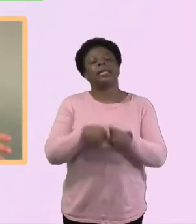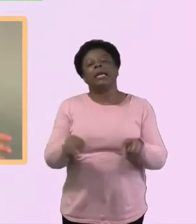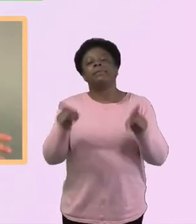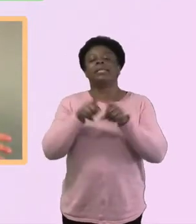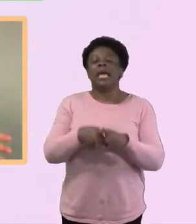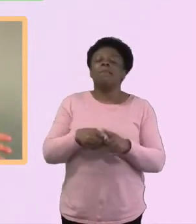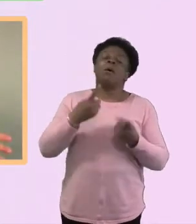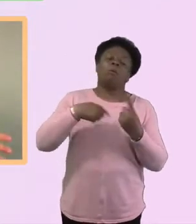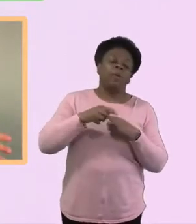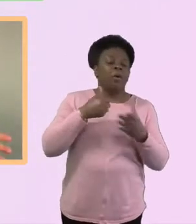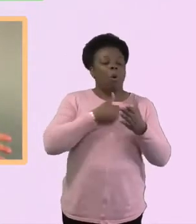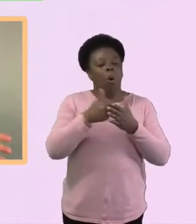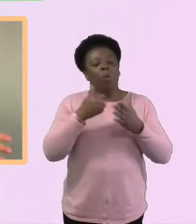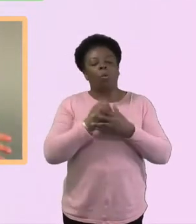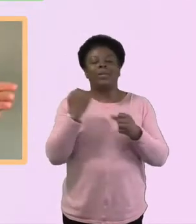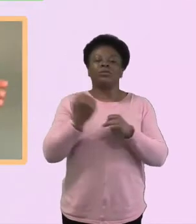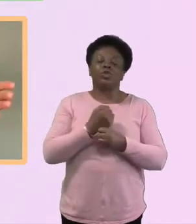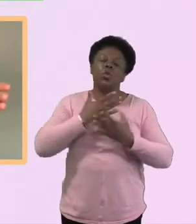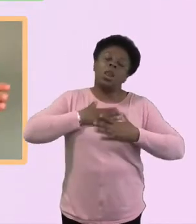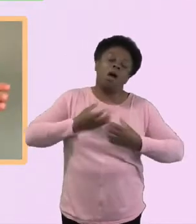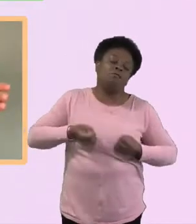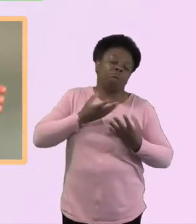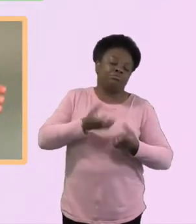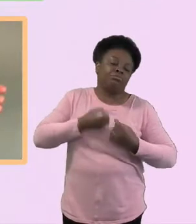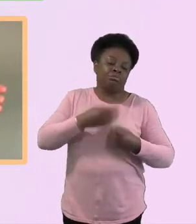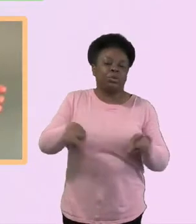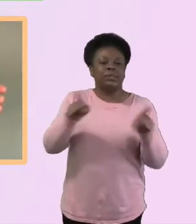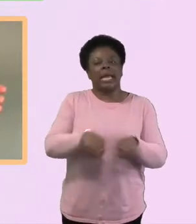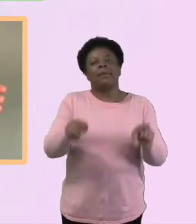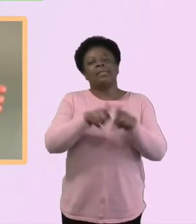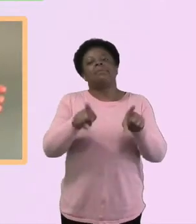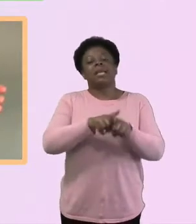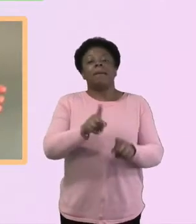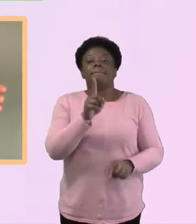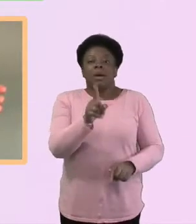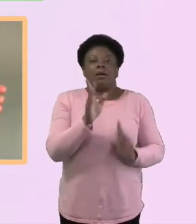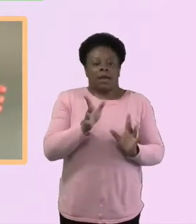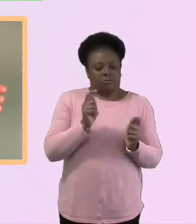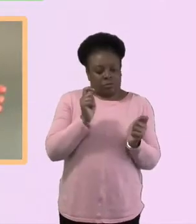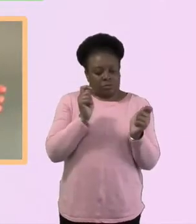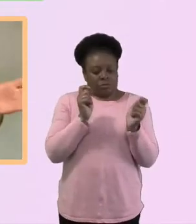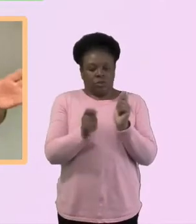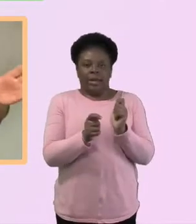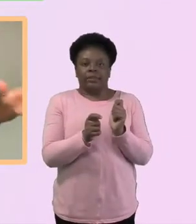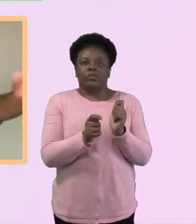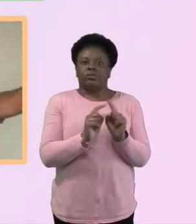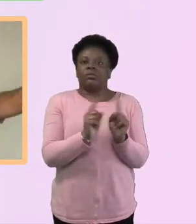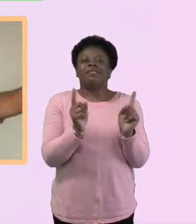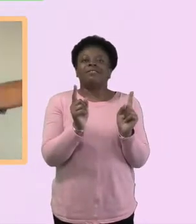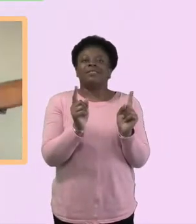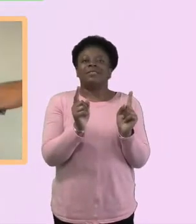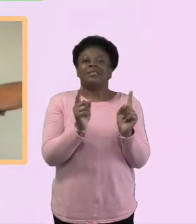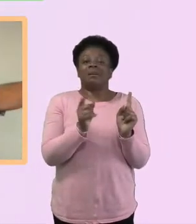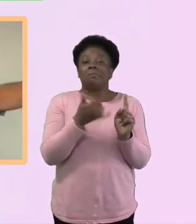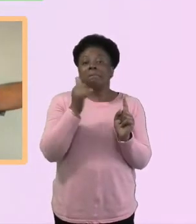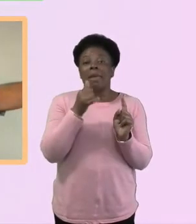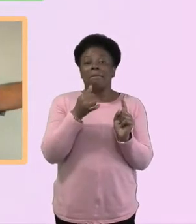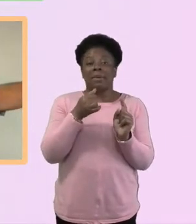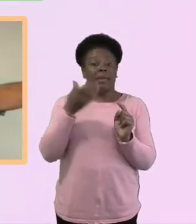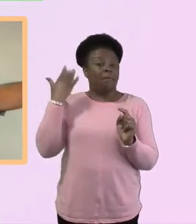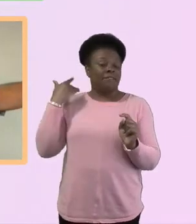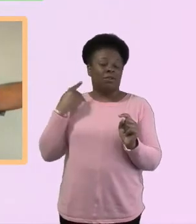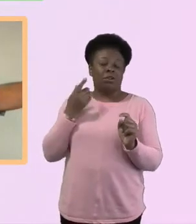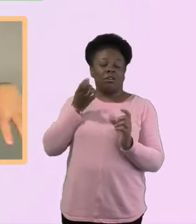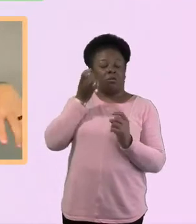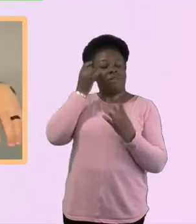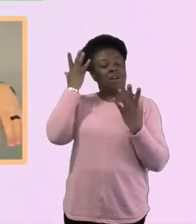it. And maybe alongside the falling into what we do, we've forgotten how to reach out to those that we love that are